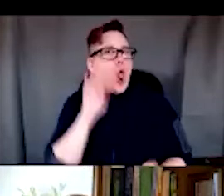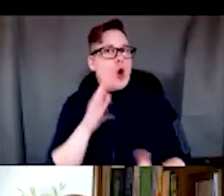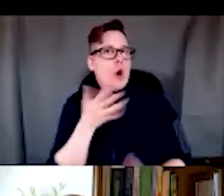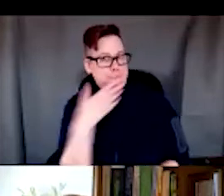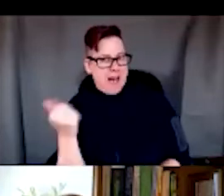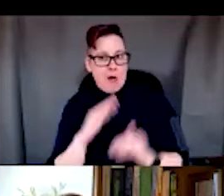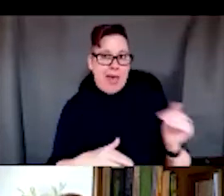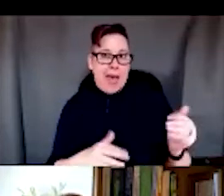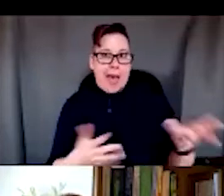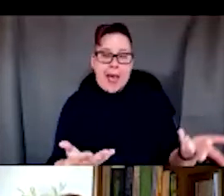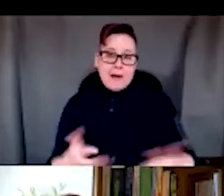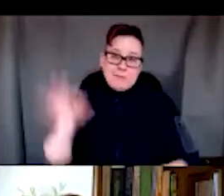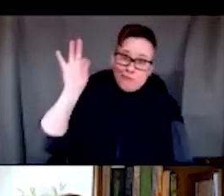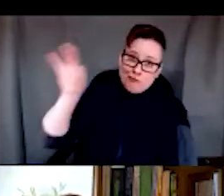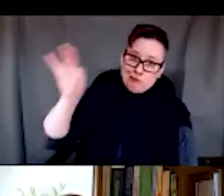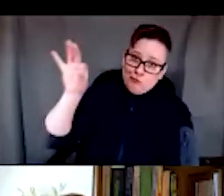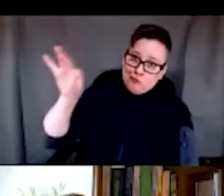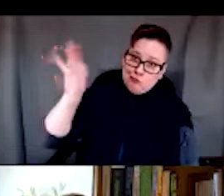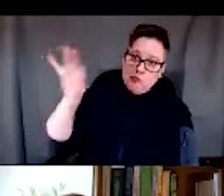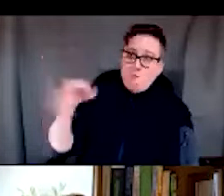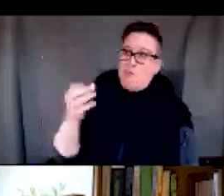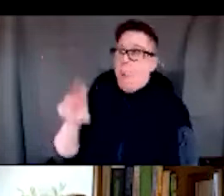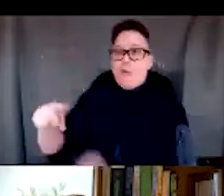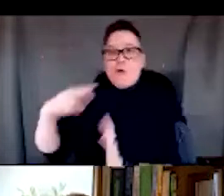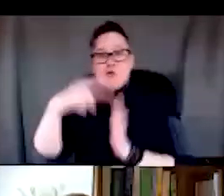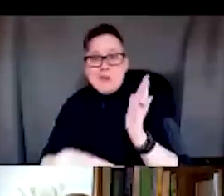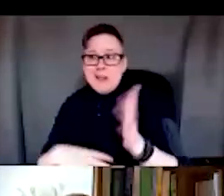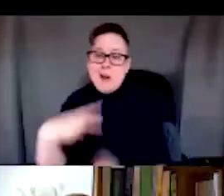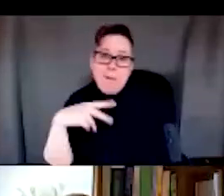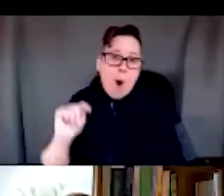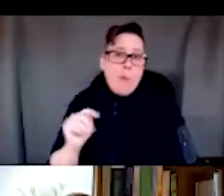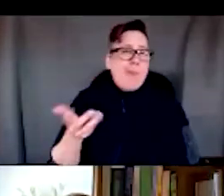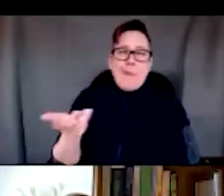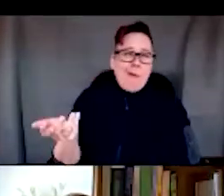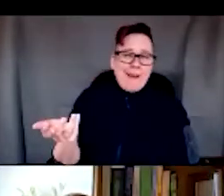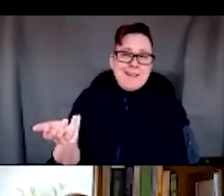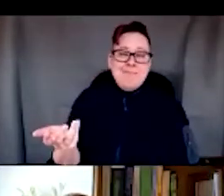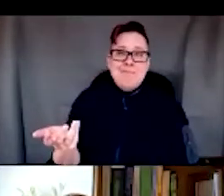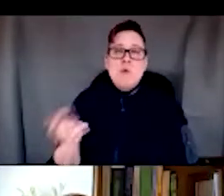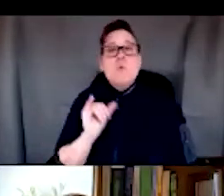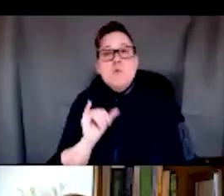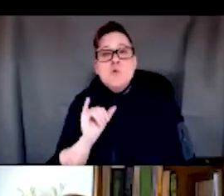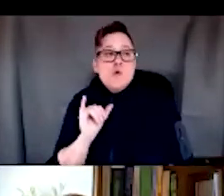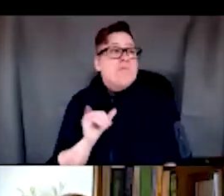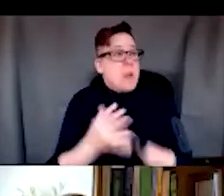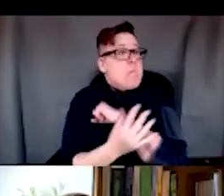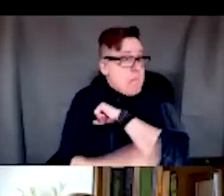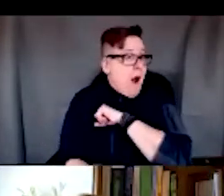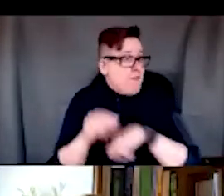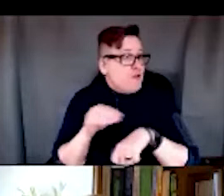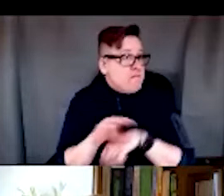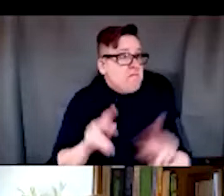than say them, you know, reading off of a PowerPoint slide about how poverty affects,